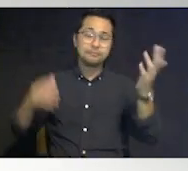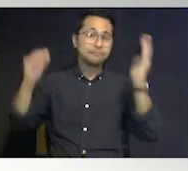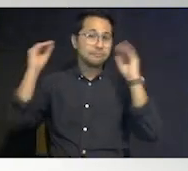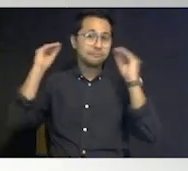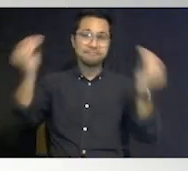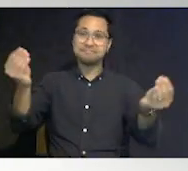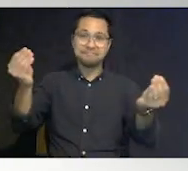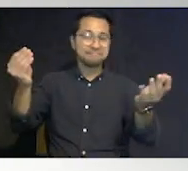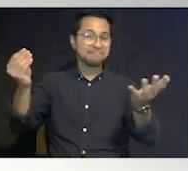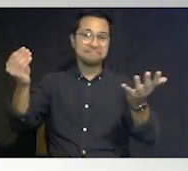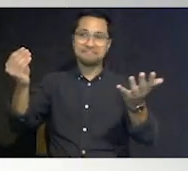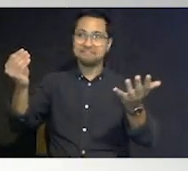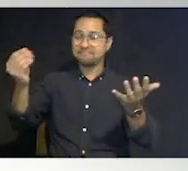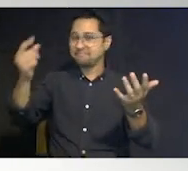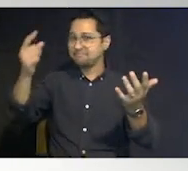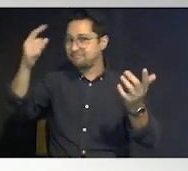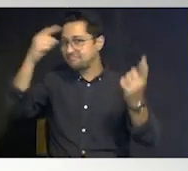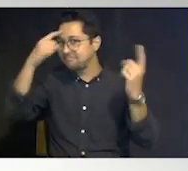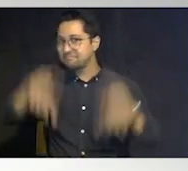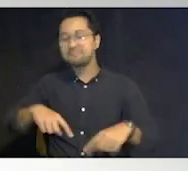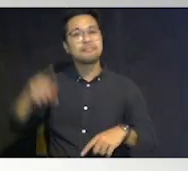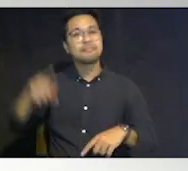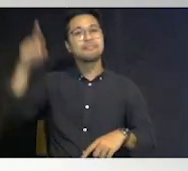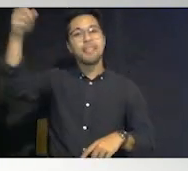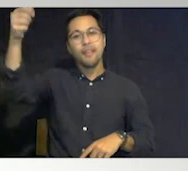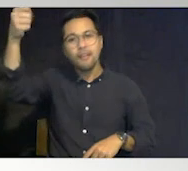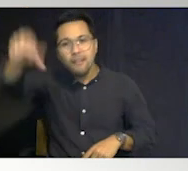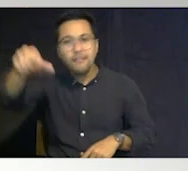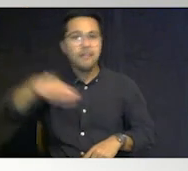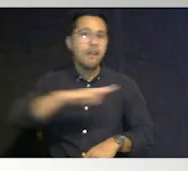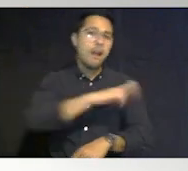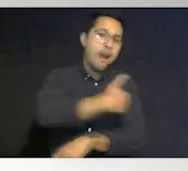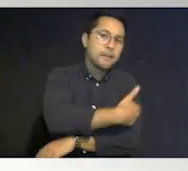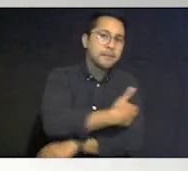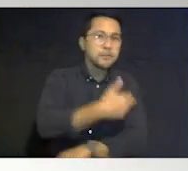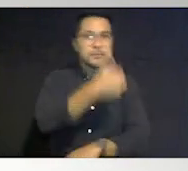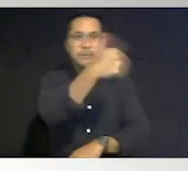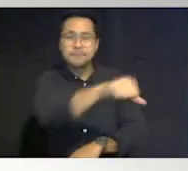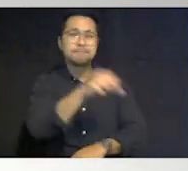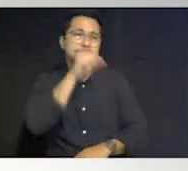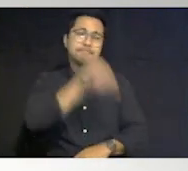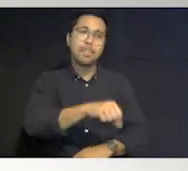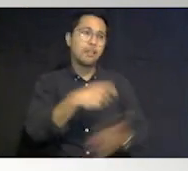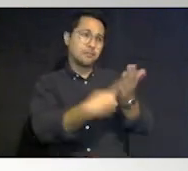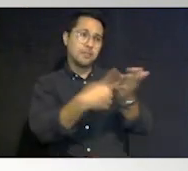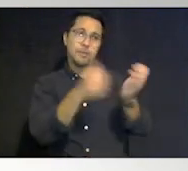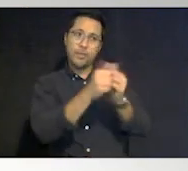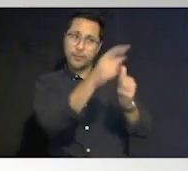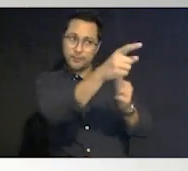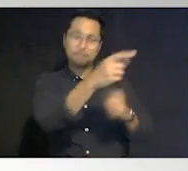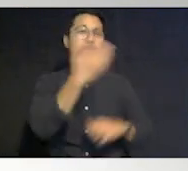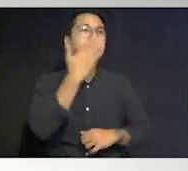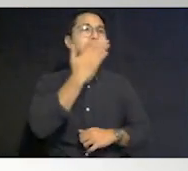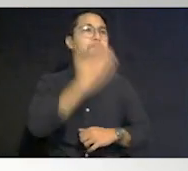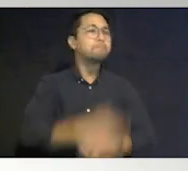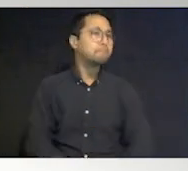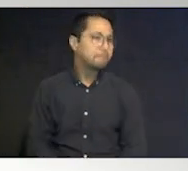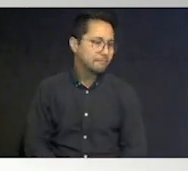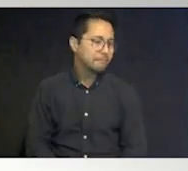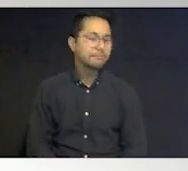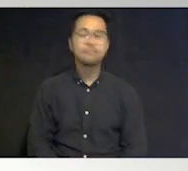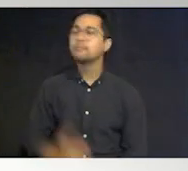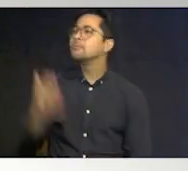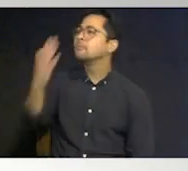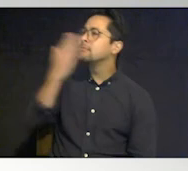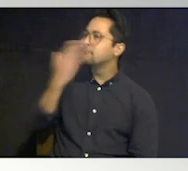forth counties are refusing hospitals refusing i'd love to have a conversation with you thank you thank